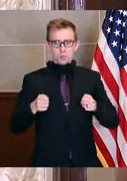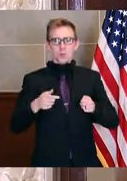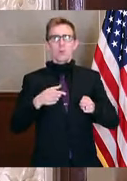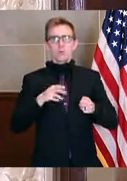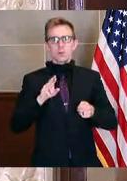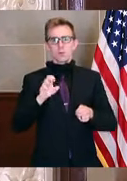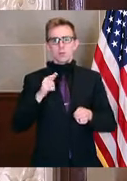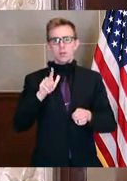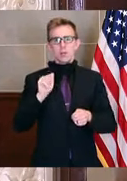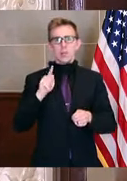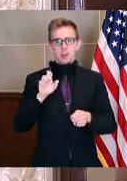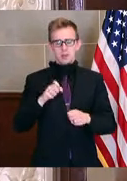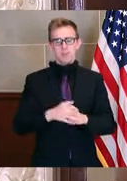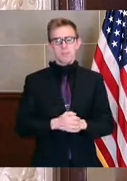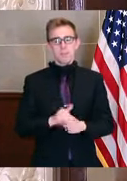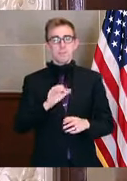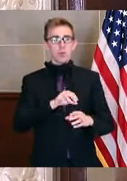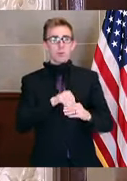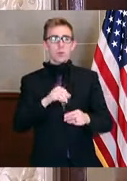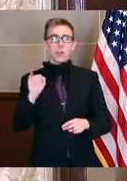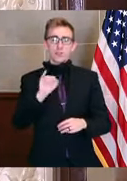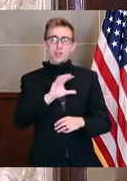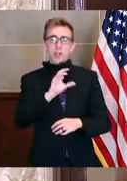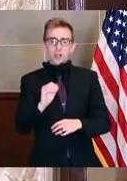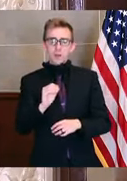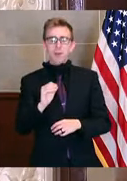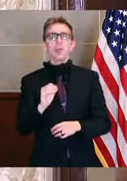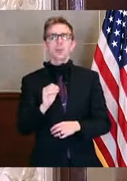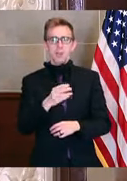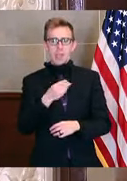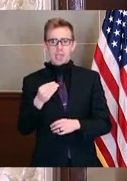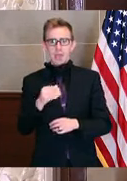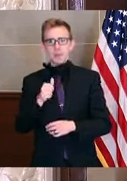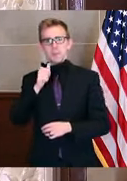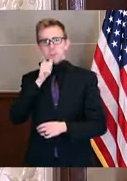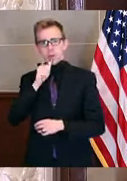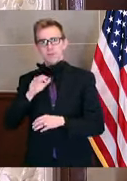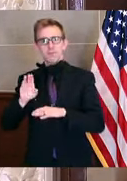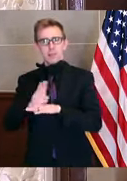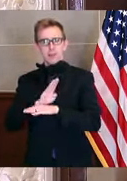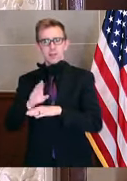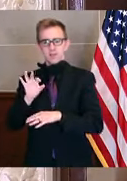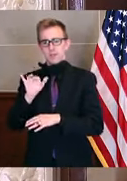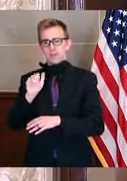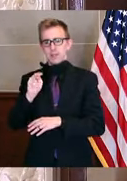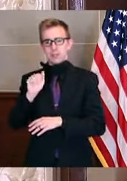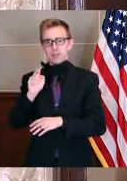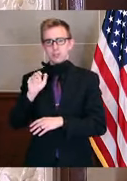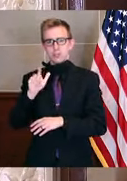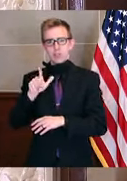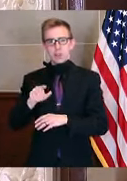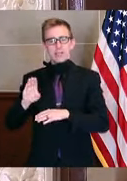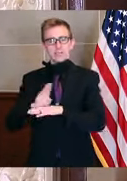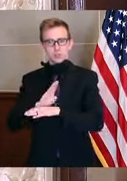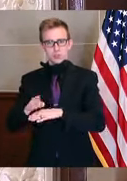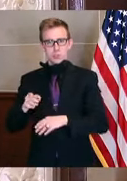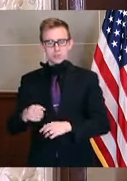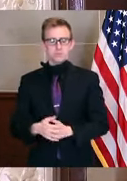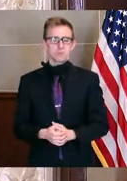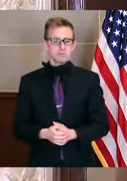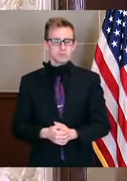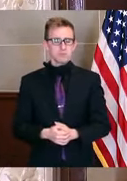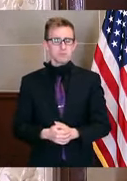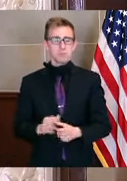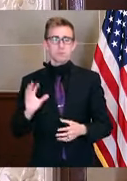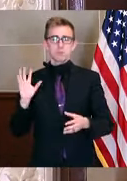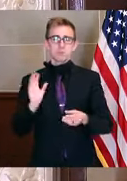This includes insurance companies and state chartered financial institutions operating within Missouri. Overall, the insurance